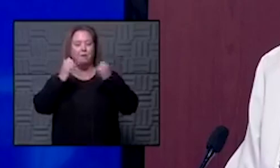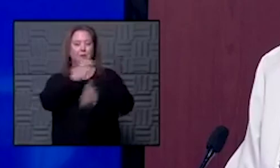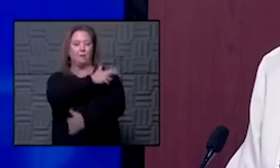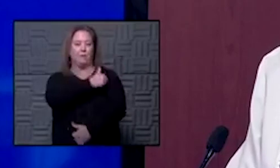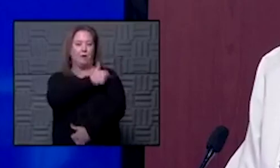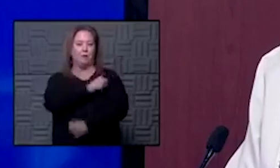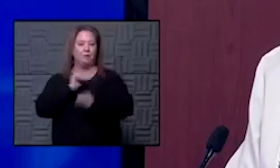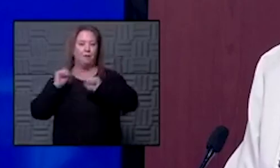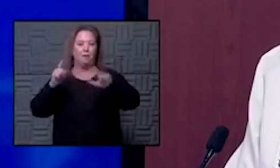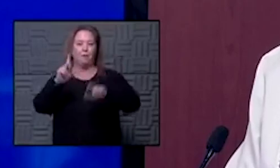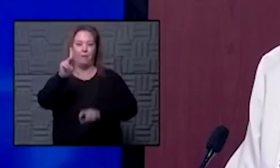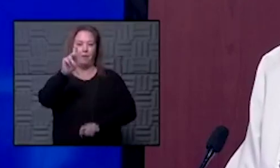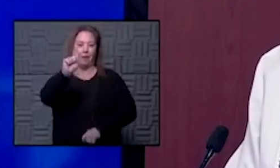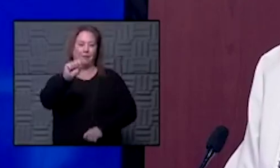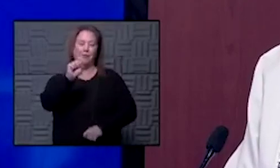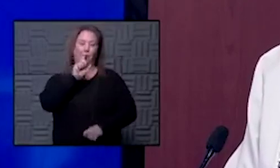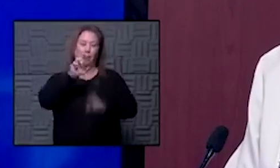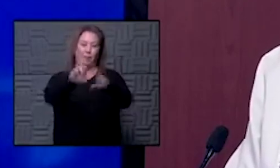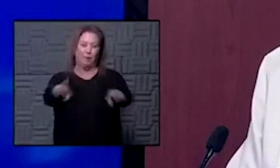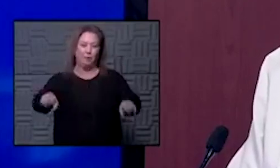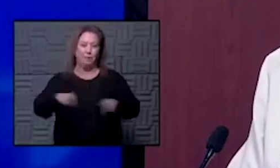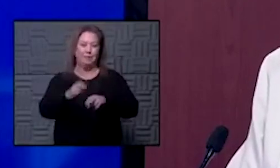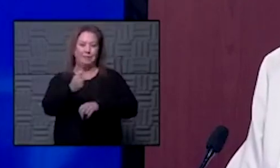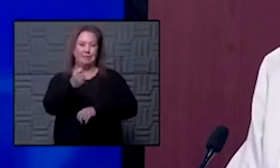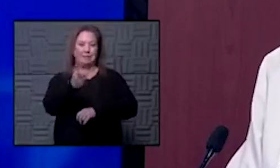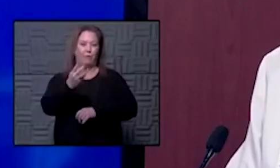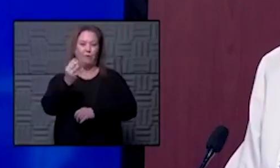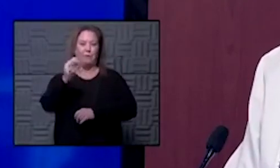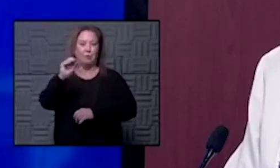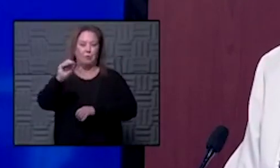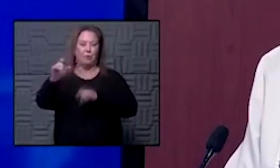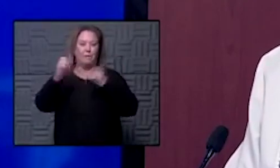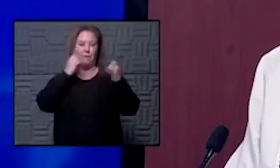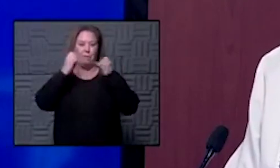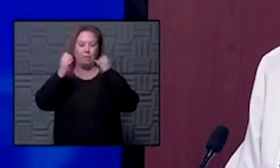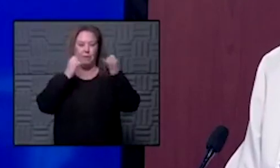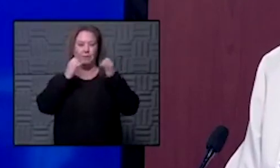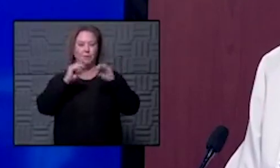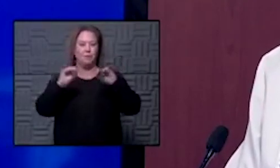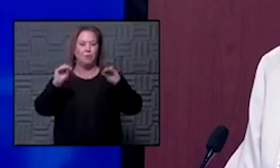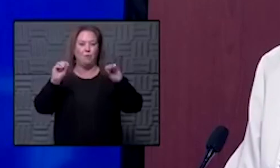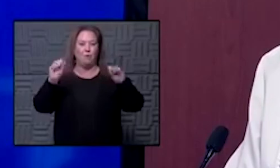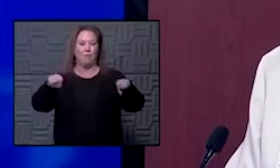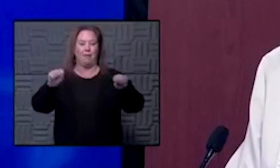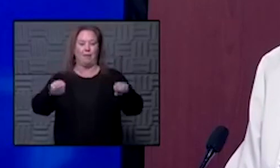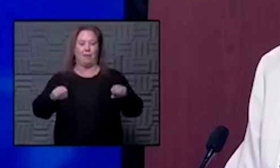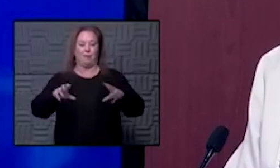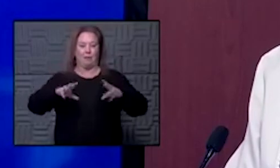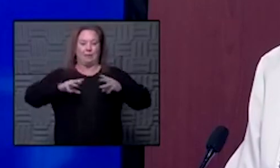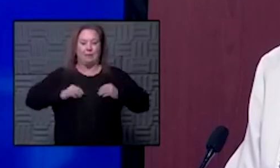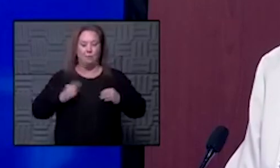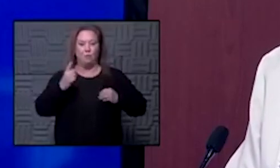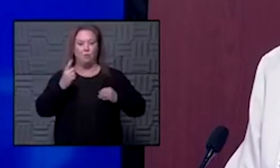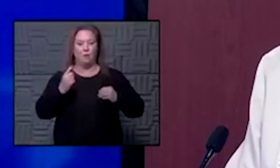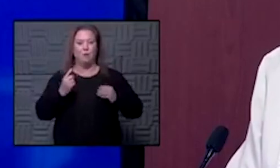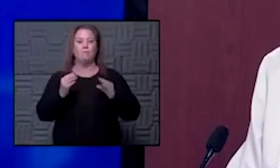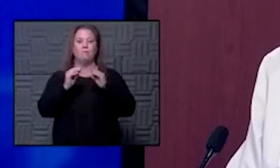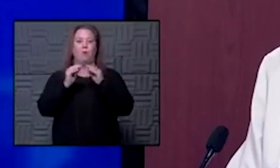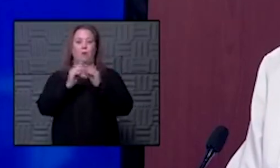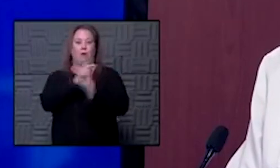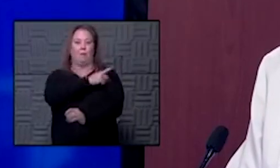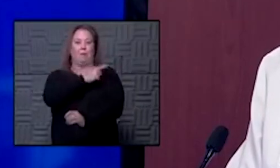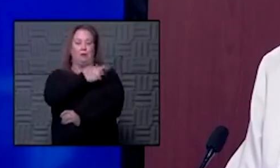the state and really the region several from Missouri as well just with no ability to take one more patient in their place with patients